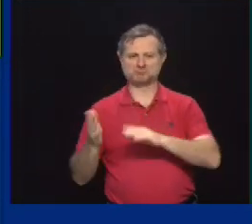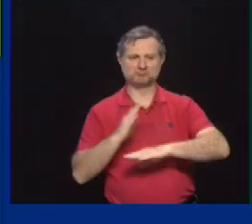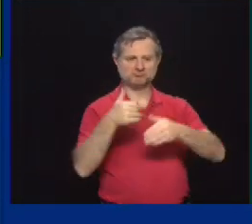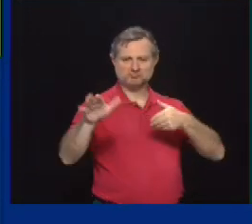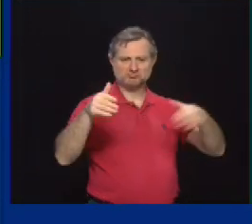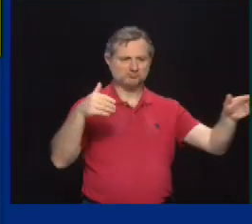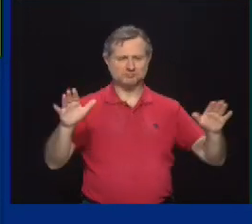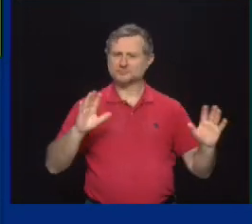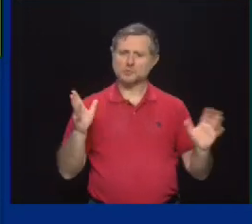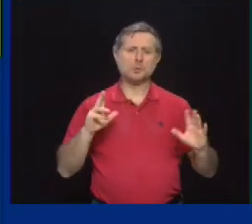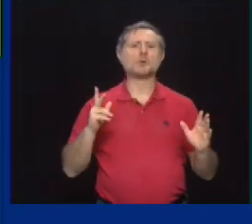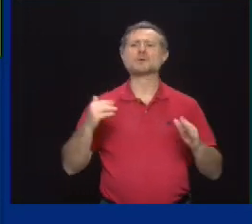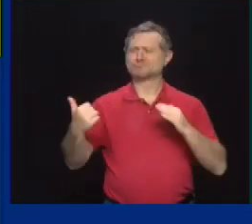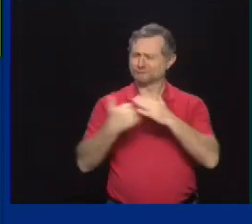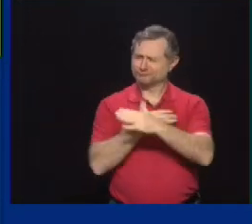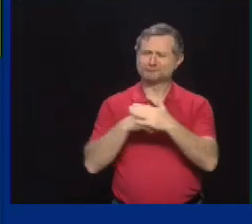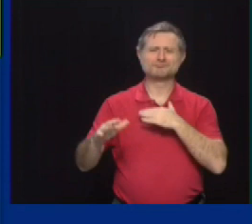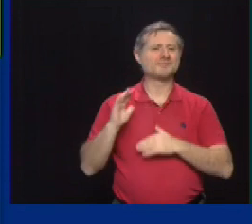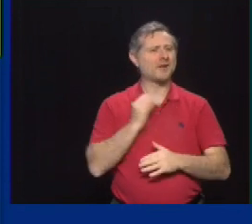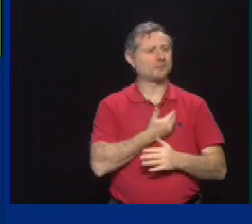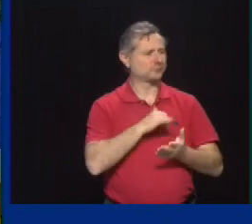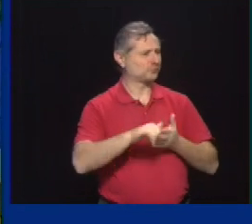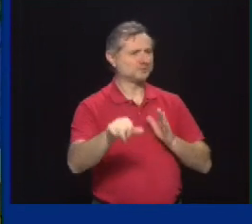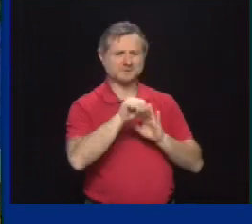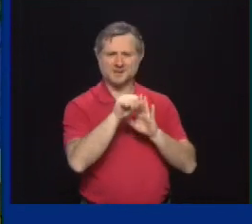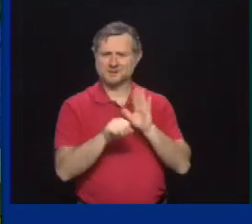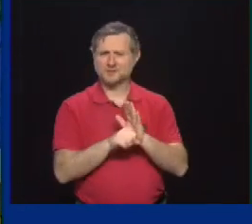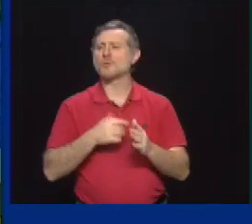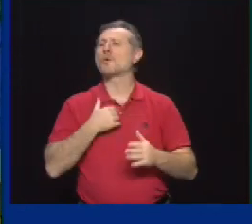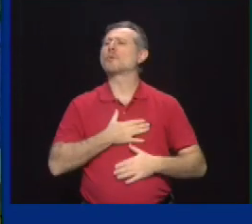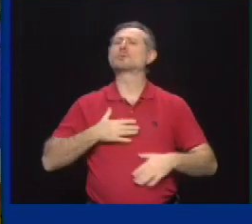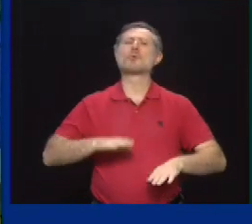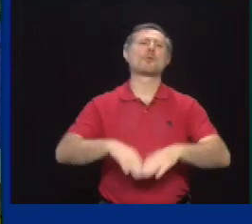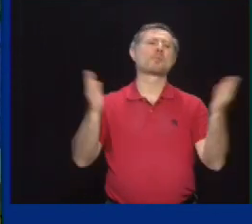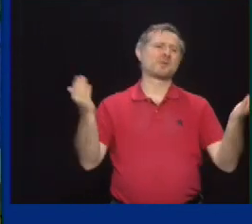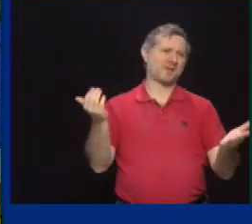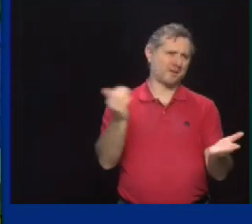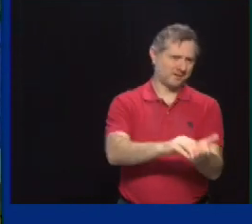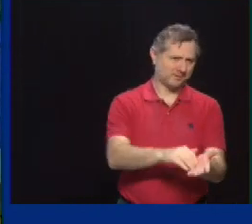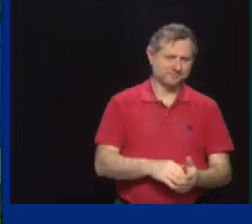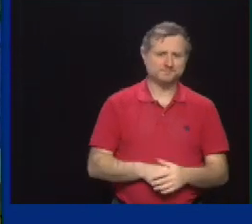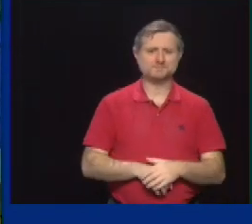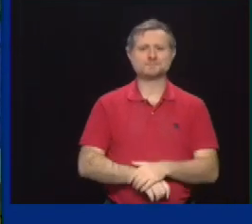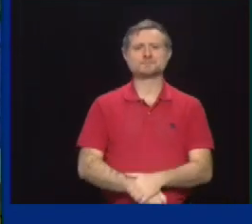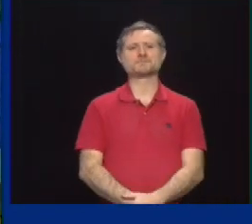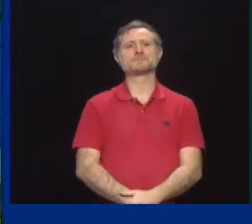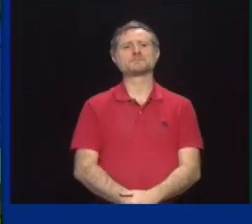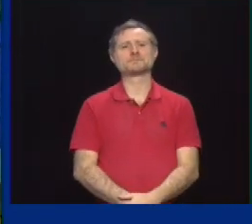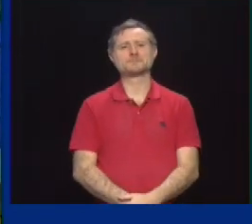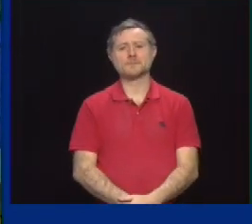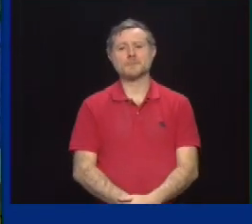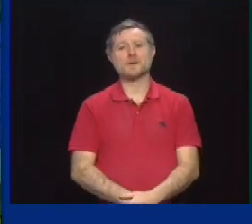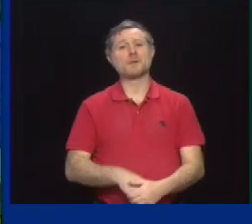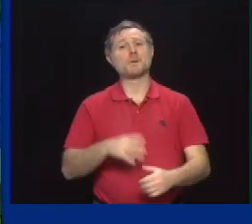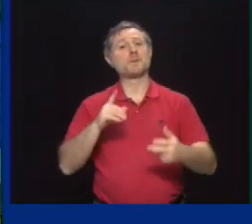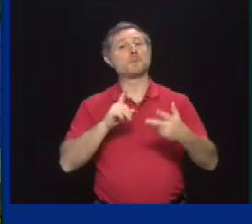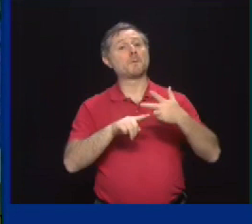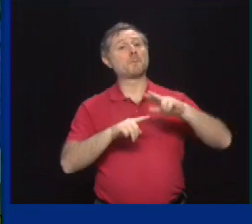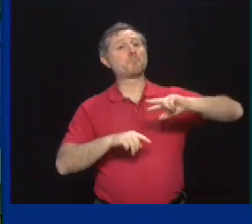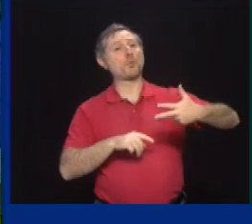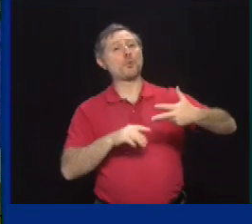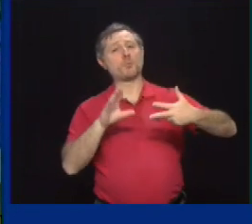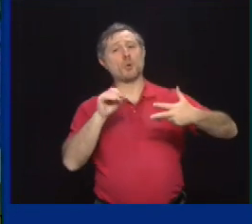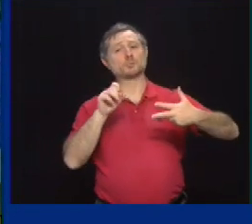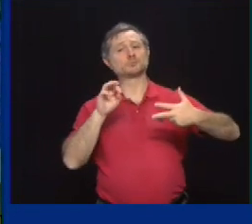to our great state to enjoy the reopening. And on our booster update, yes, that is me. I guess we call that a green